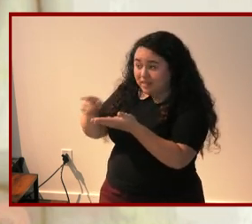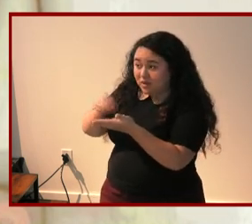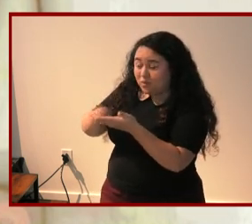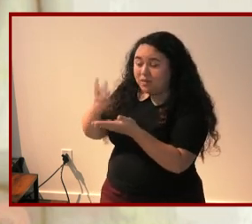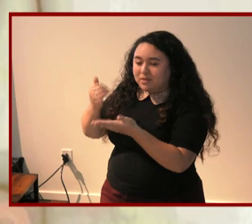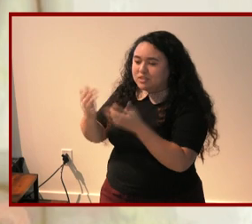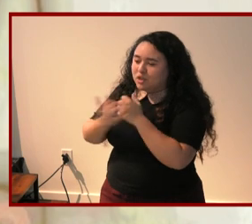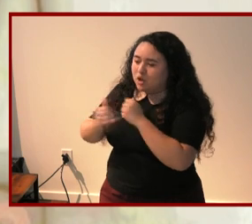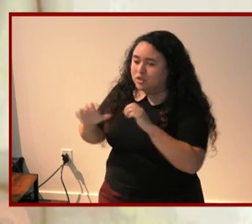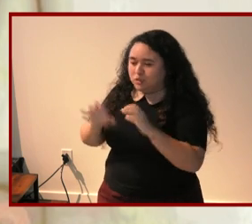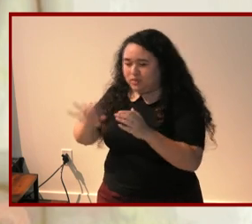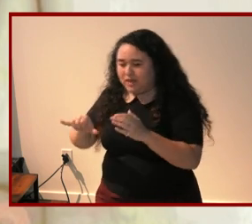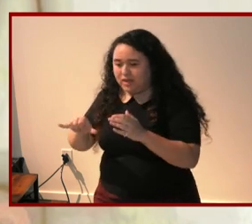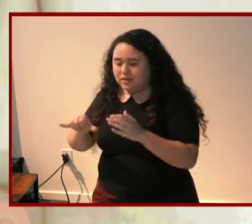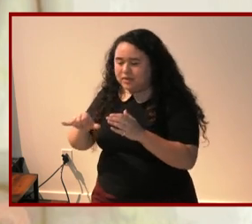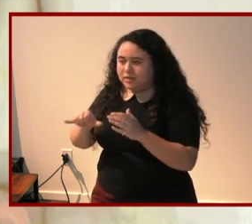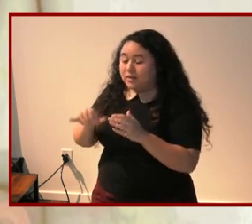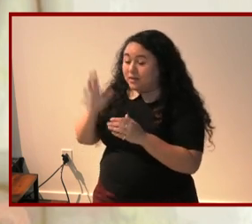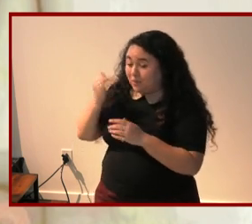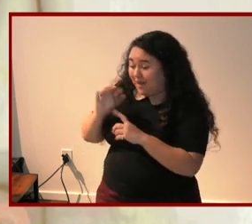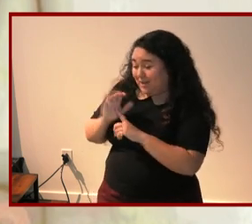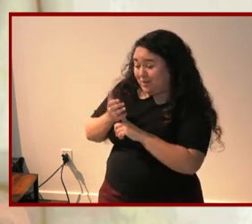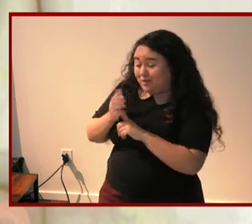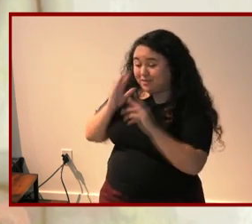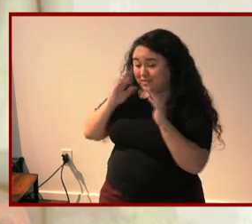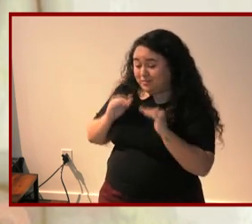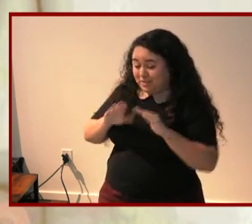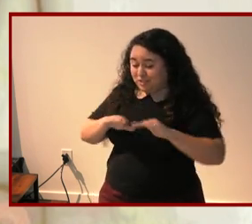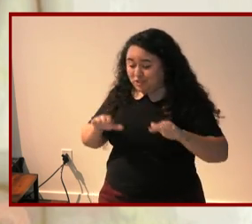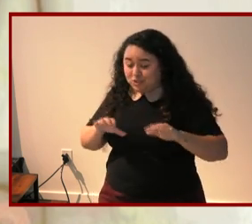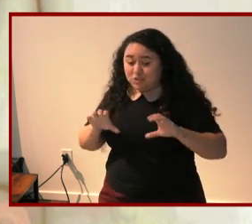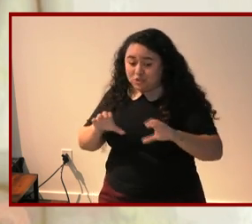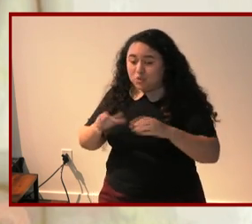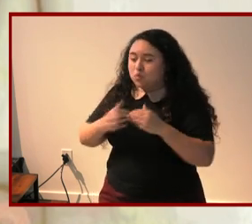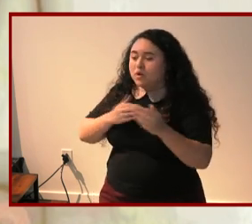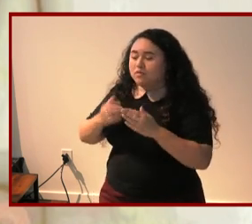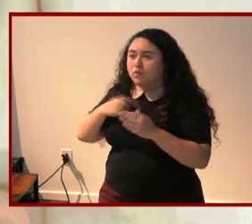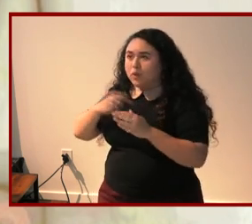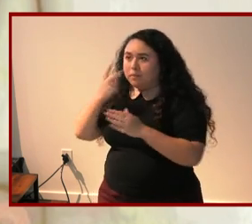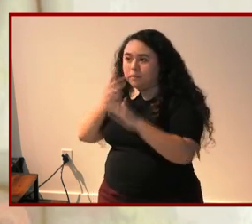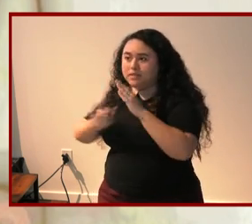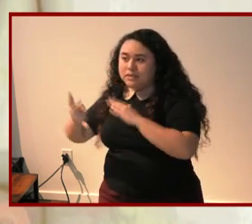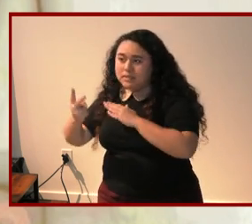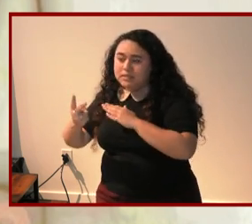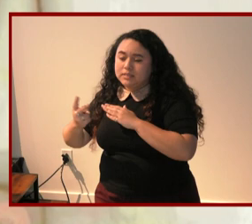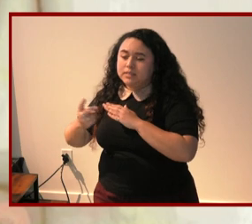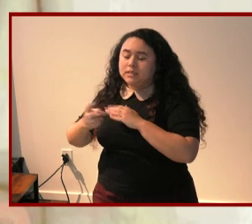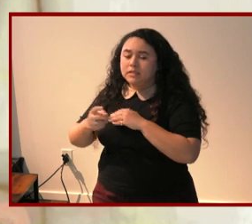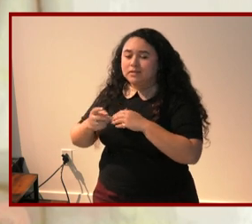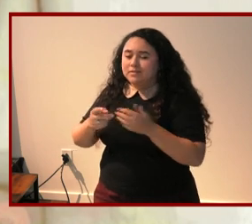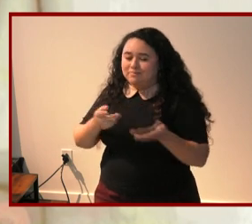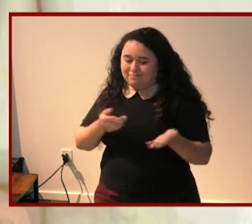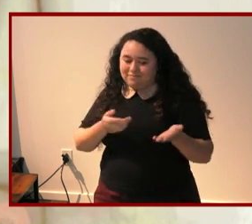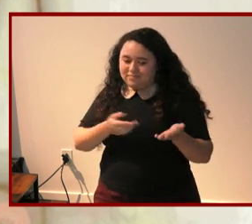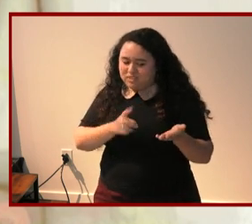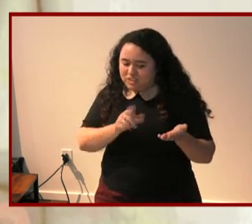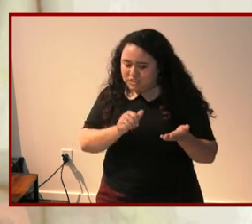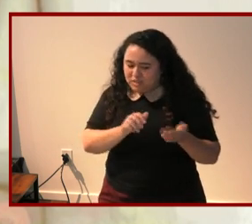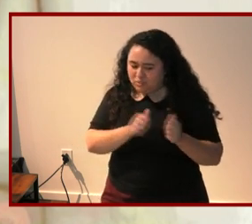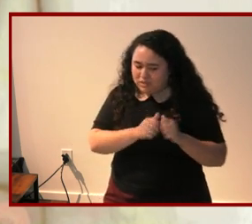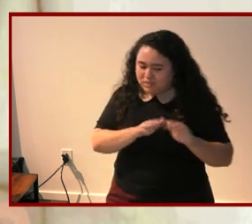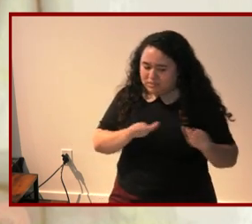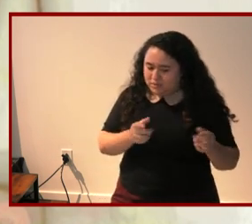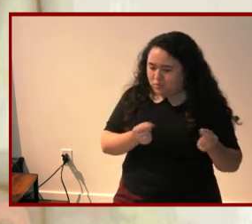to do so because cultural expectations that children will do as we predict demands an explanation for a child with this disability